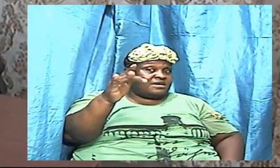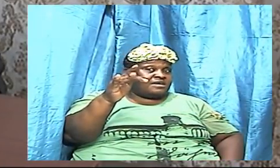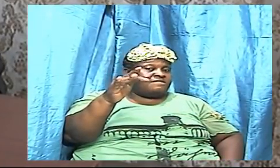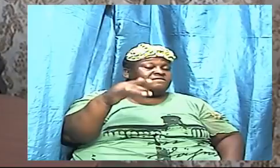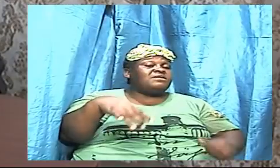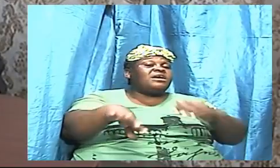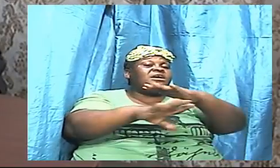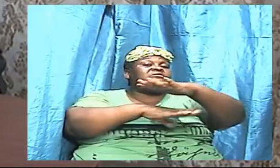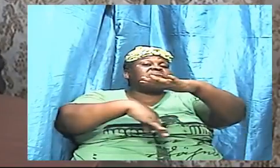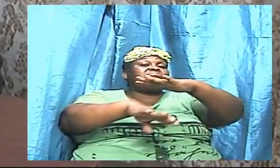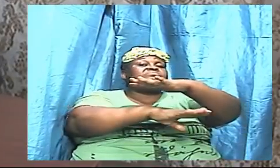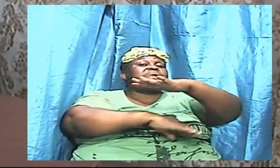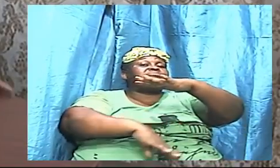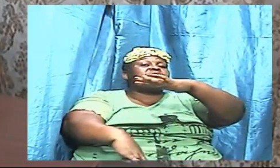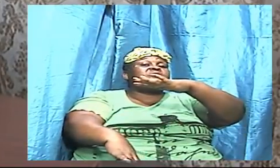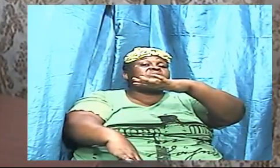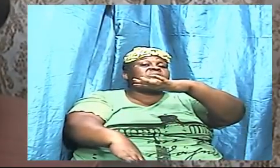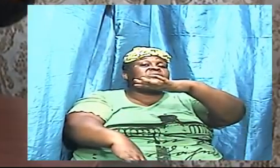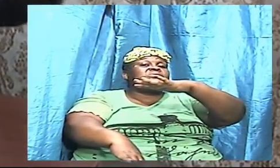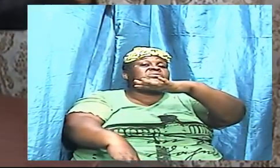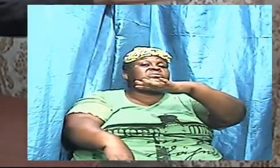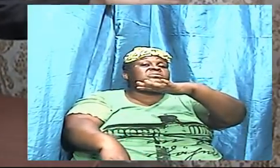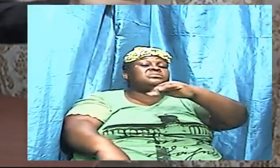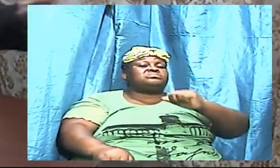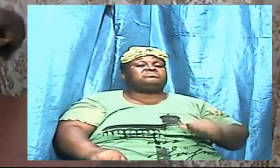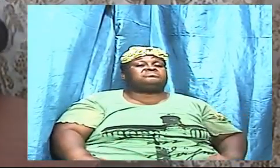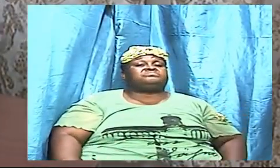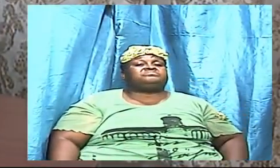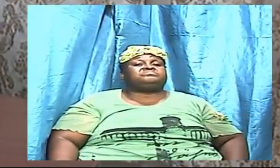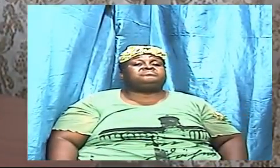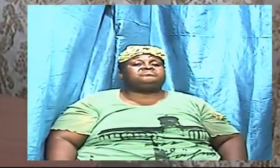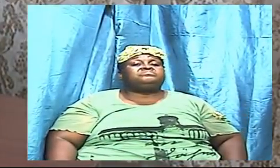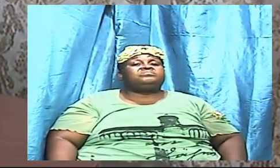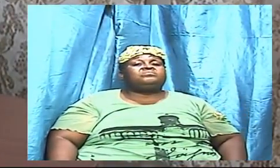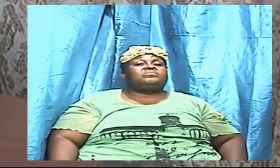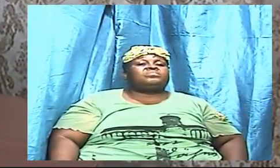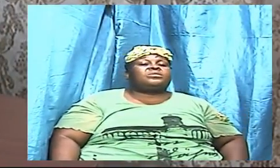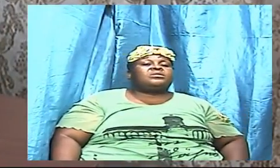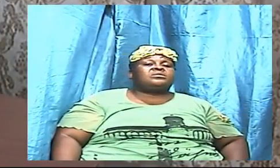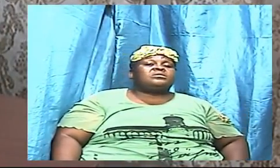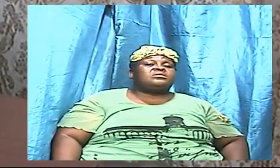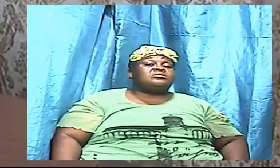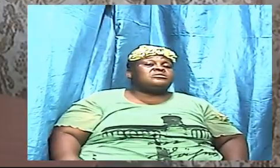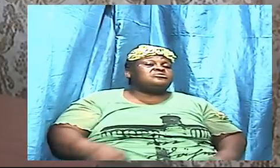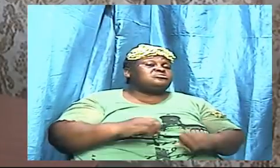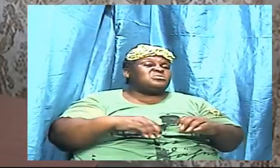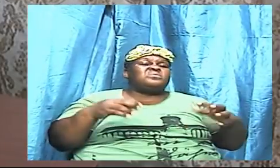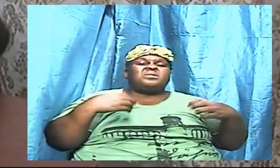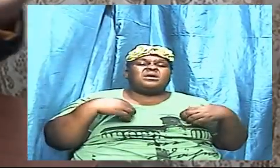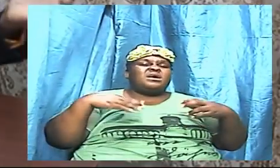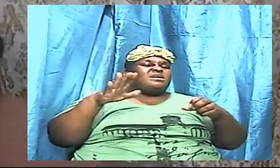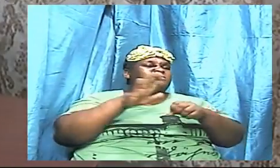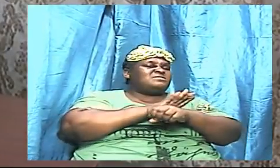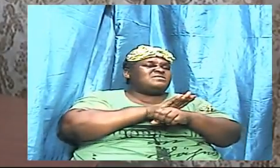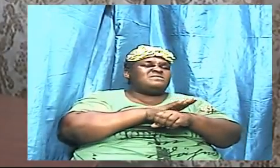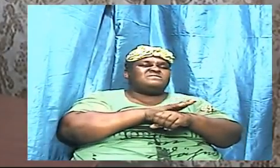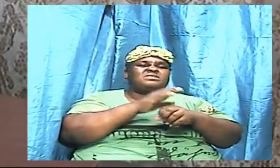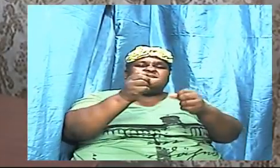below yes we have enough space for us to be socially distant